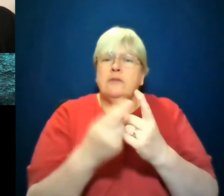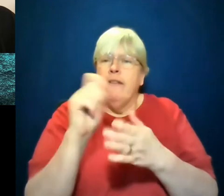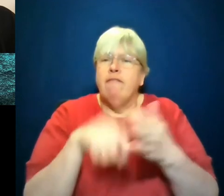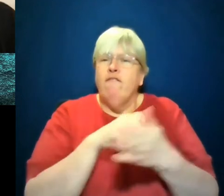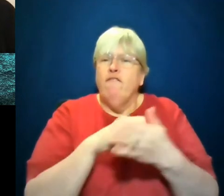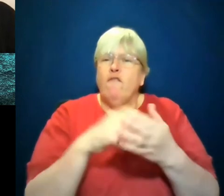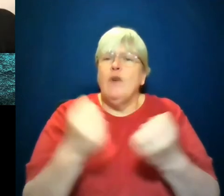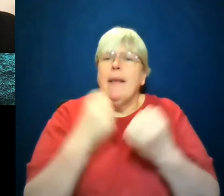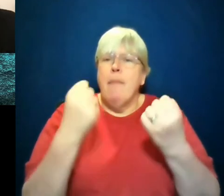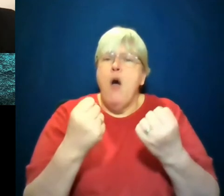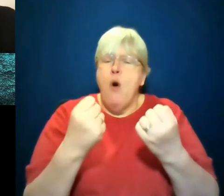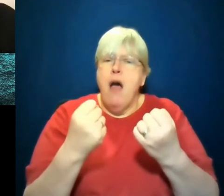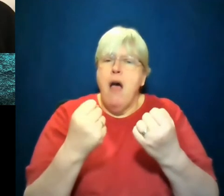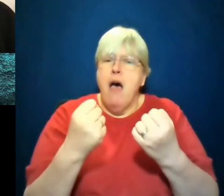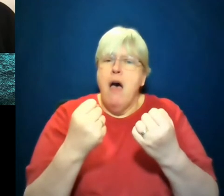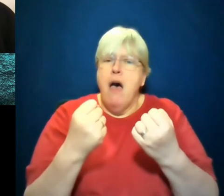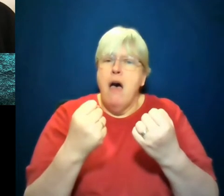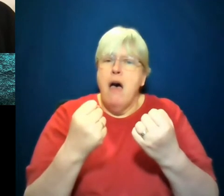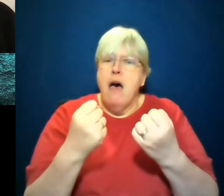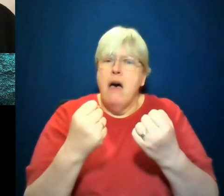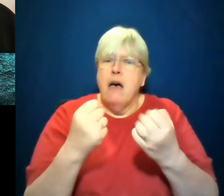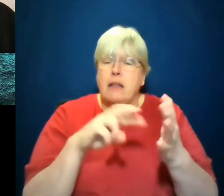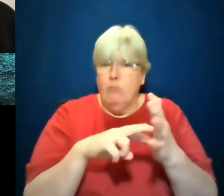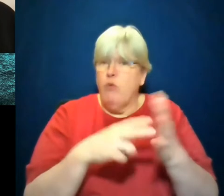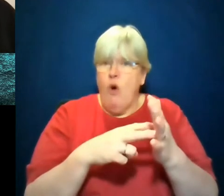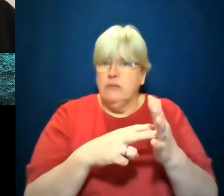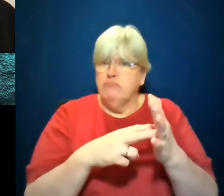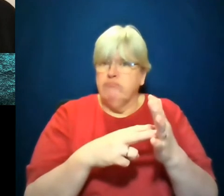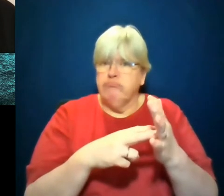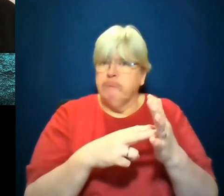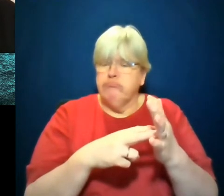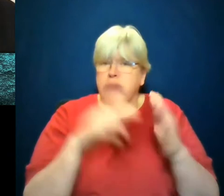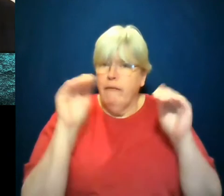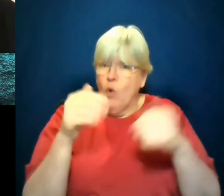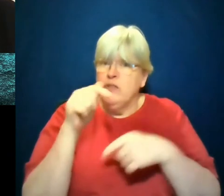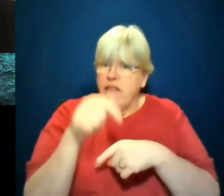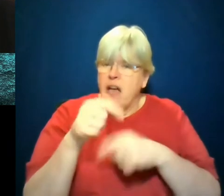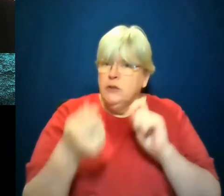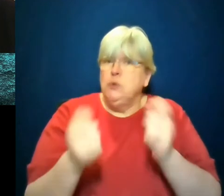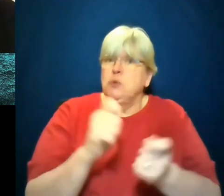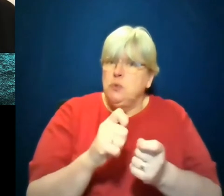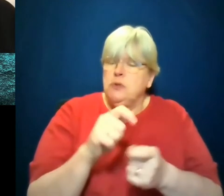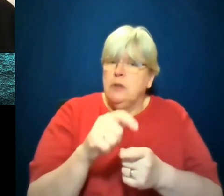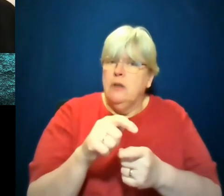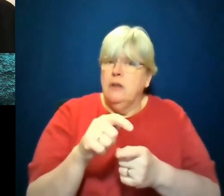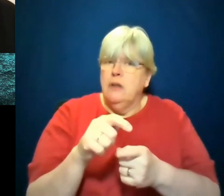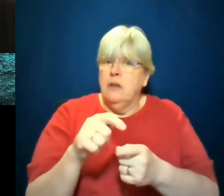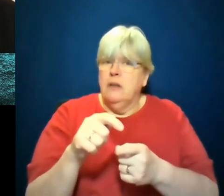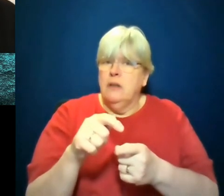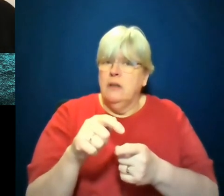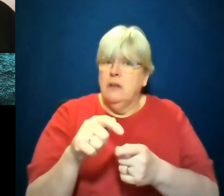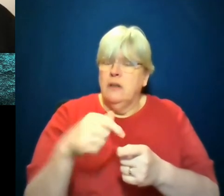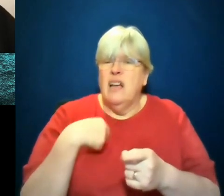black folks. And literally the whole plot turns on that. And to me, I can't think of anything but higher stakes. I mean, what,